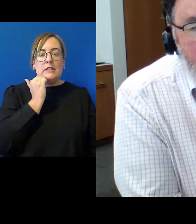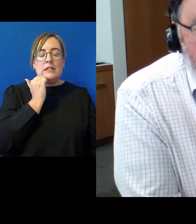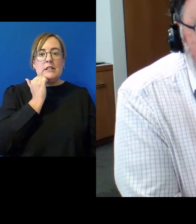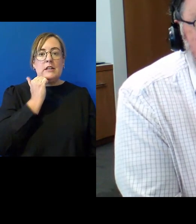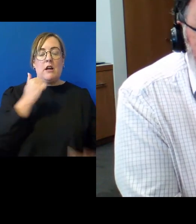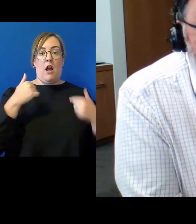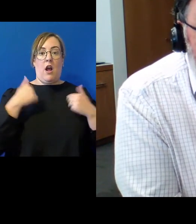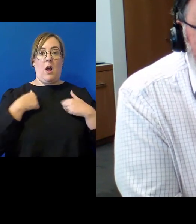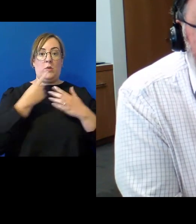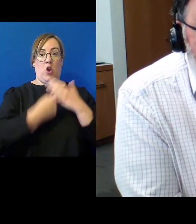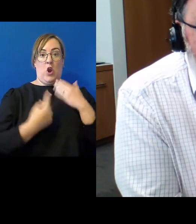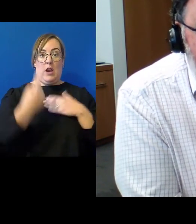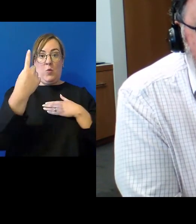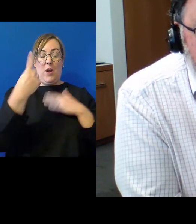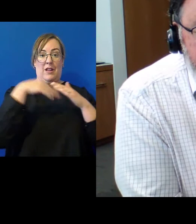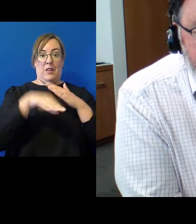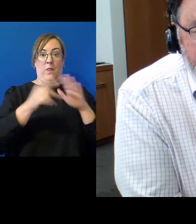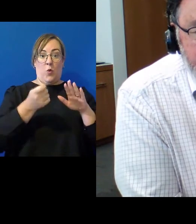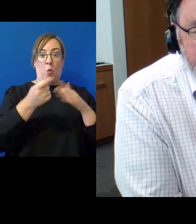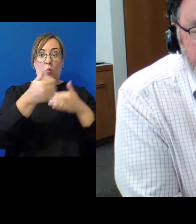and I was the only Māori in the courtroom